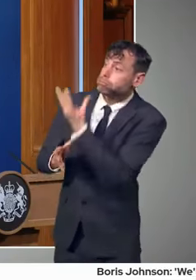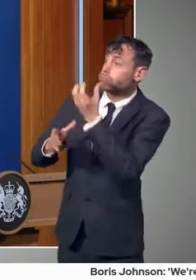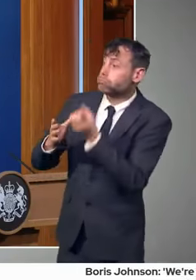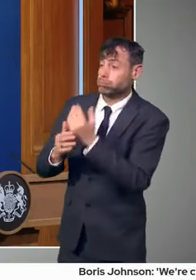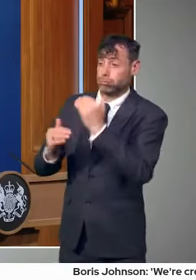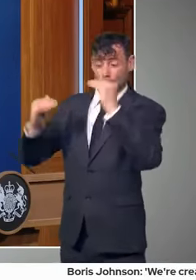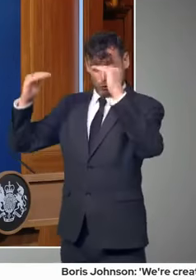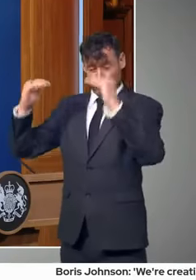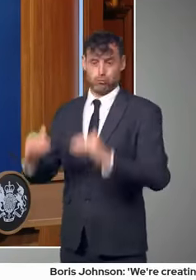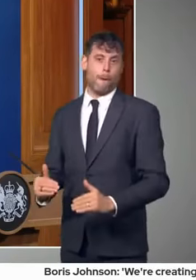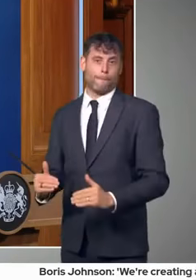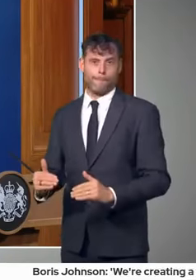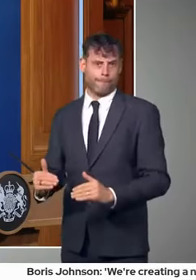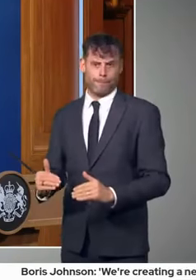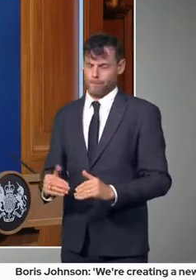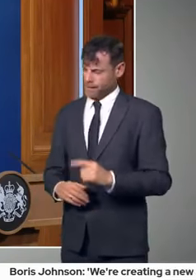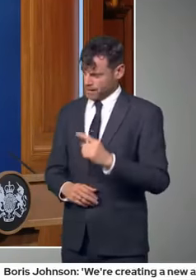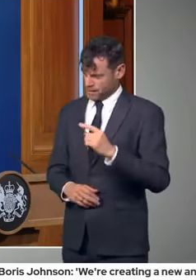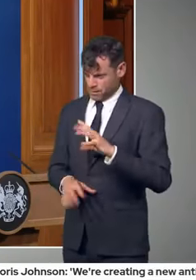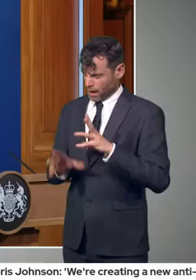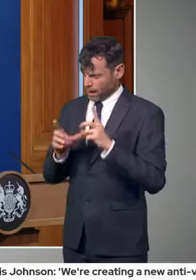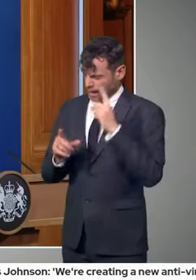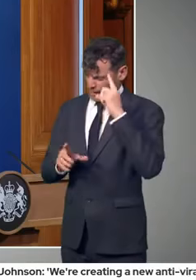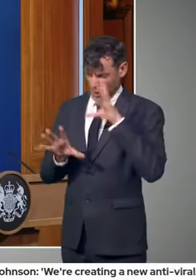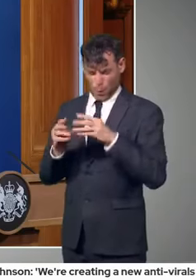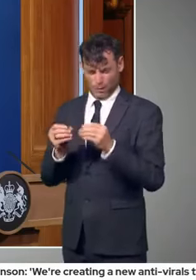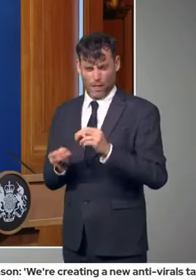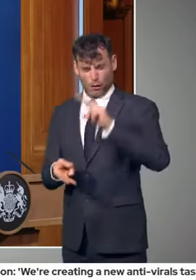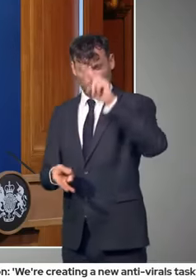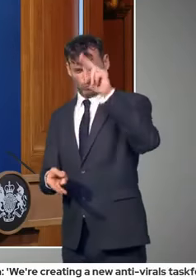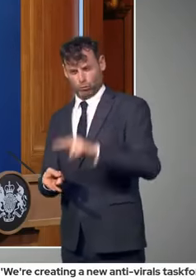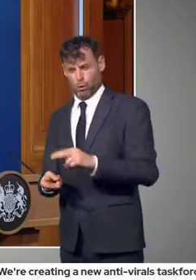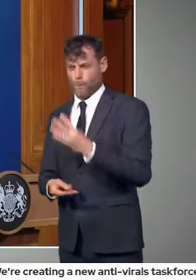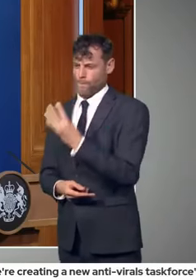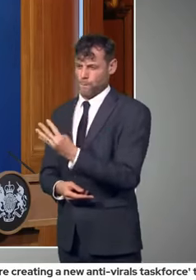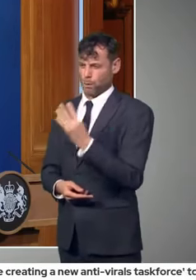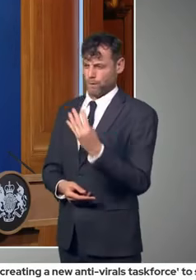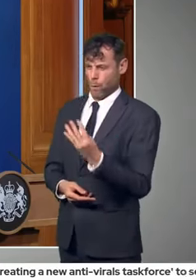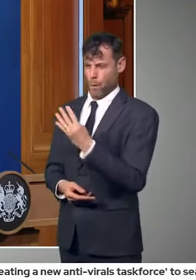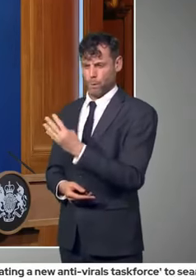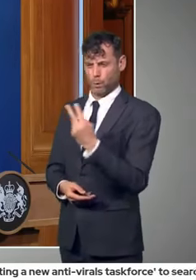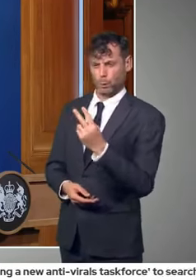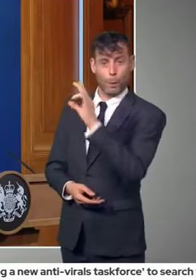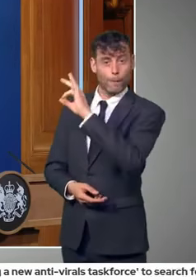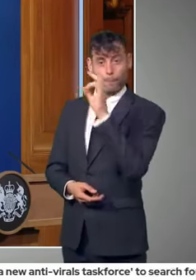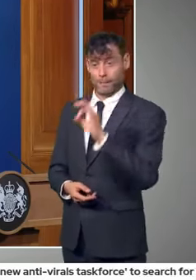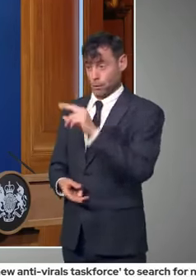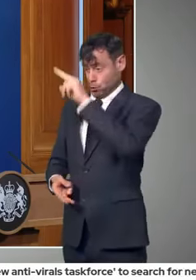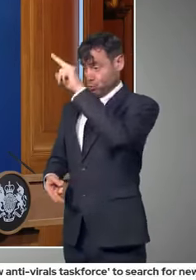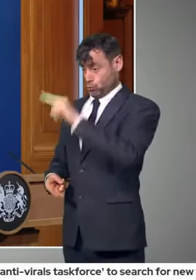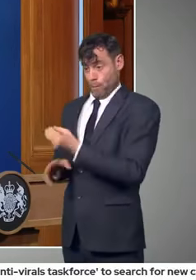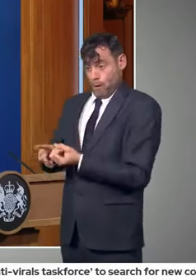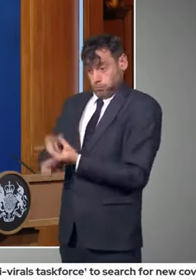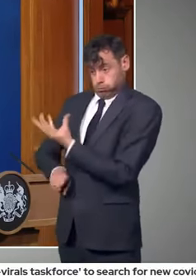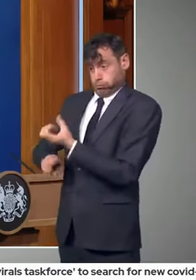44%, 42, 44%. And yet the economy has grown by